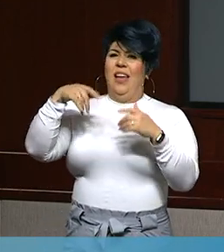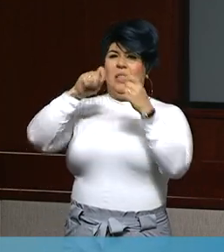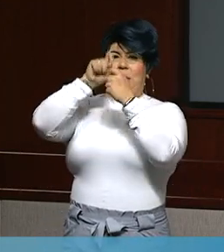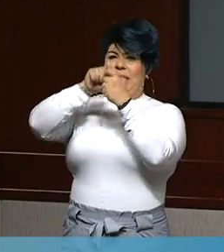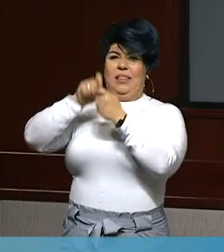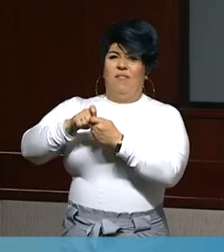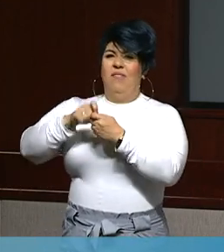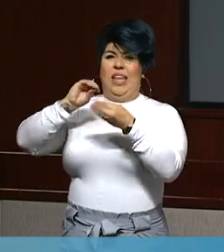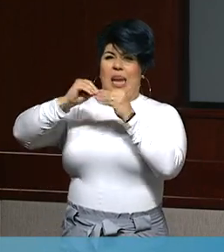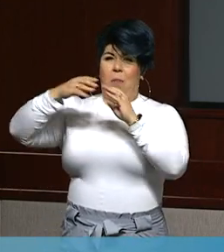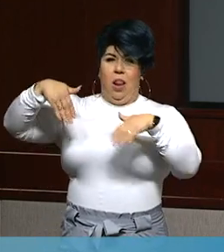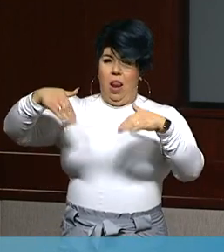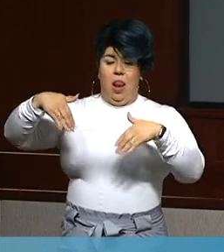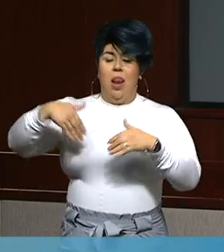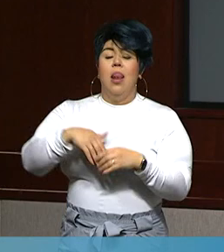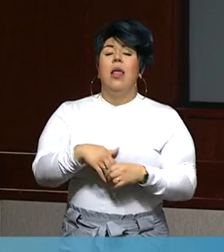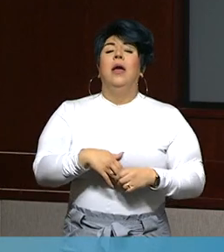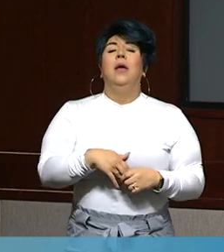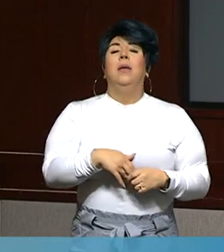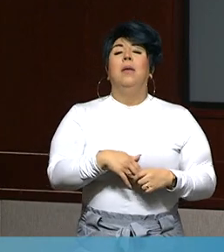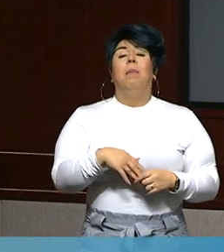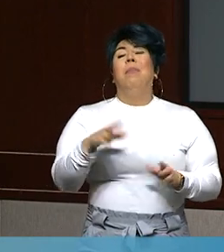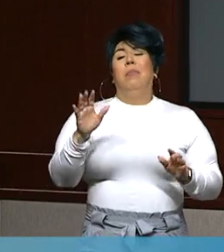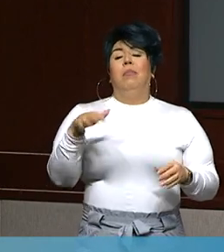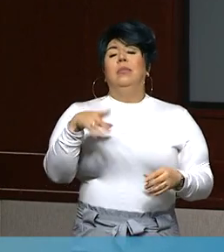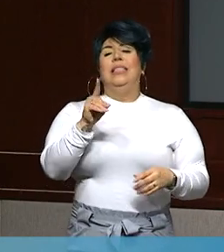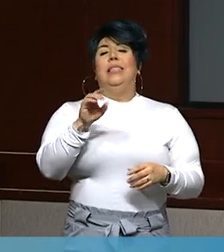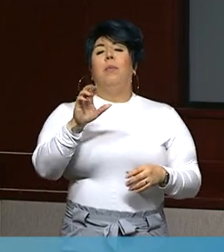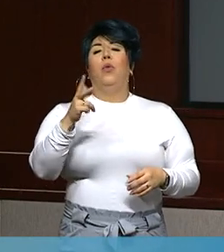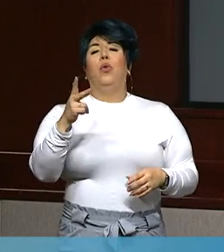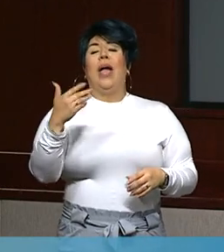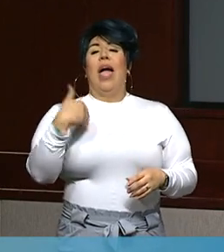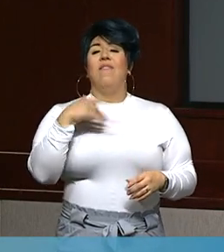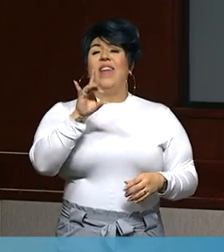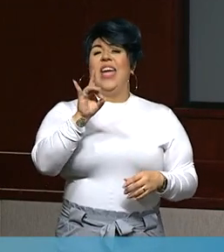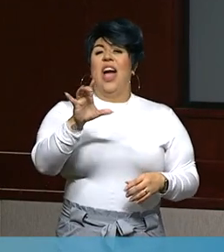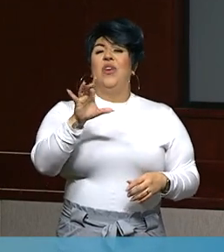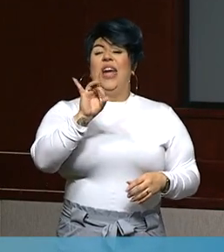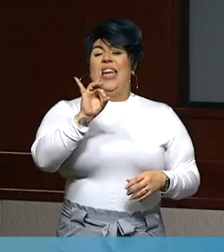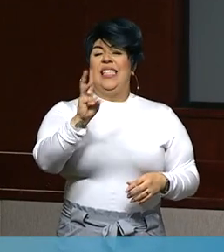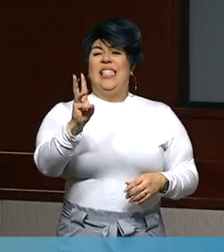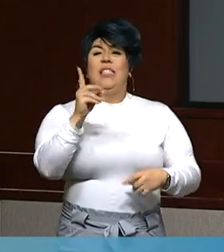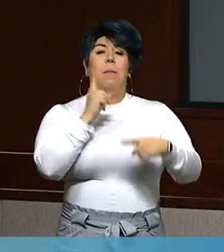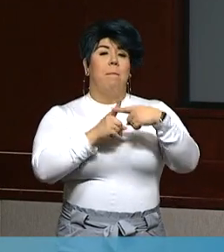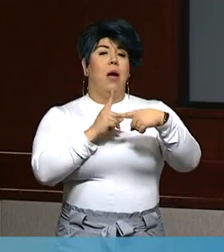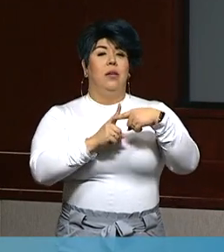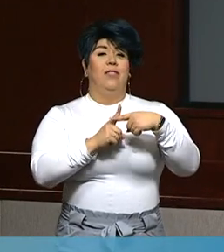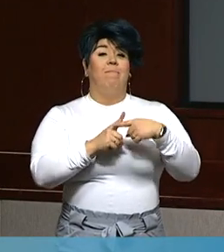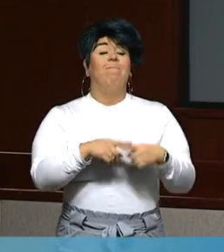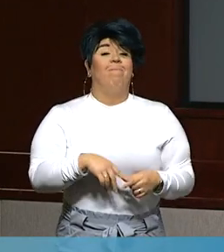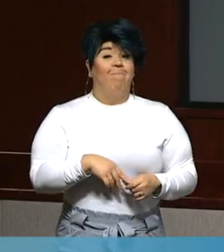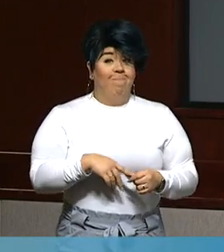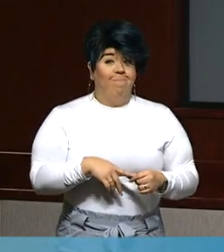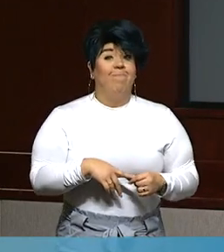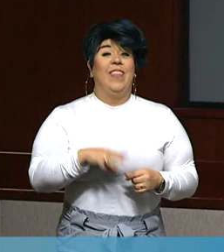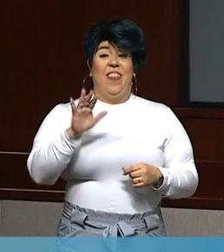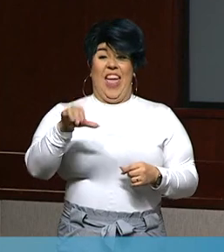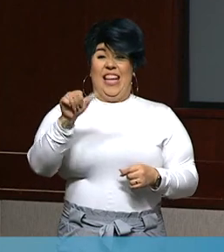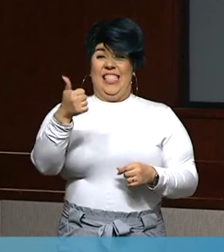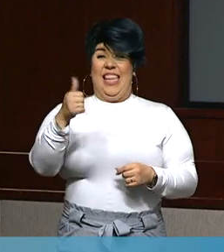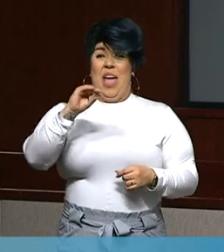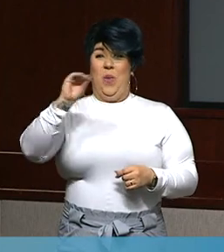test results to come in from that specimen collection date, we have 886 positive results. And that is 10%